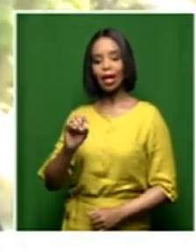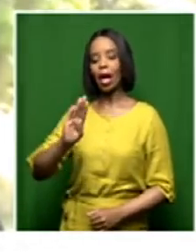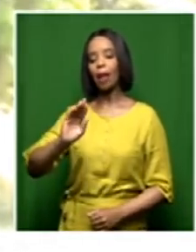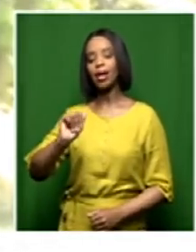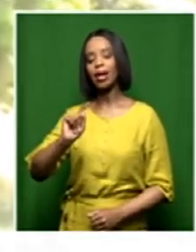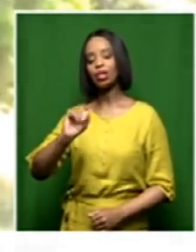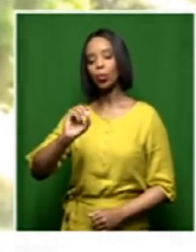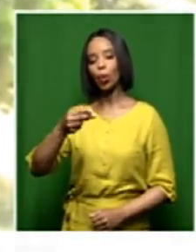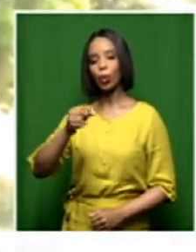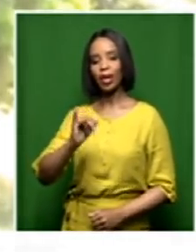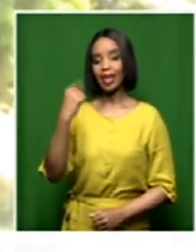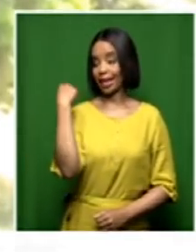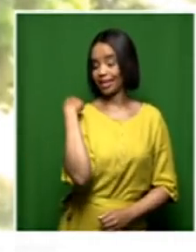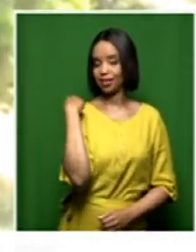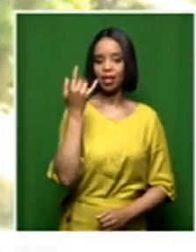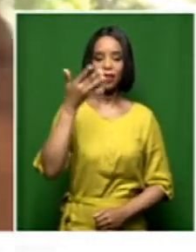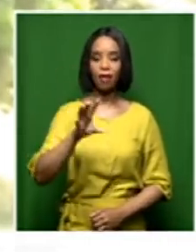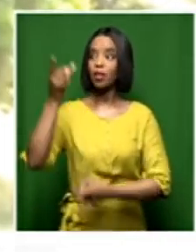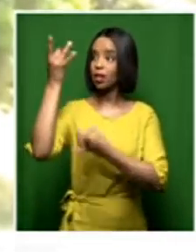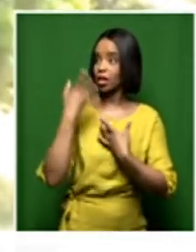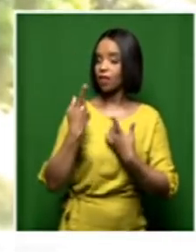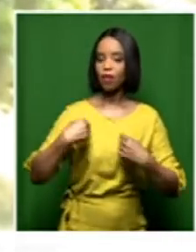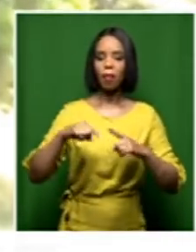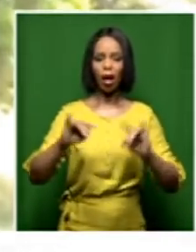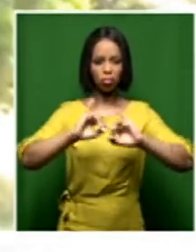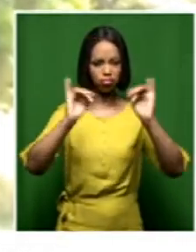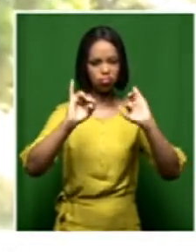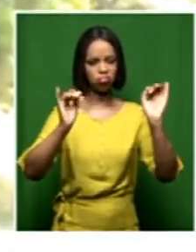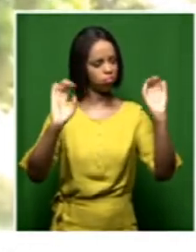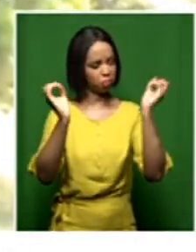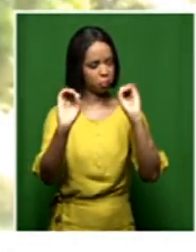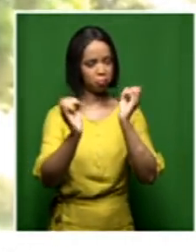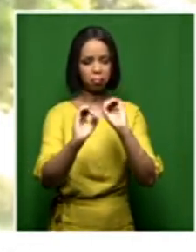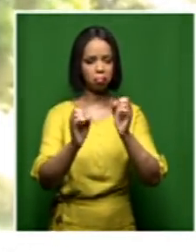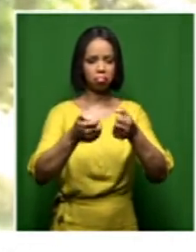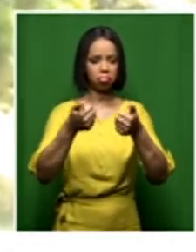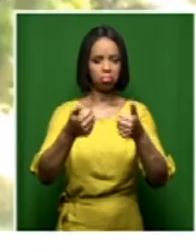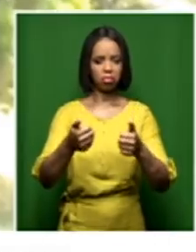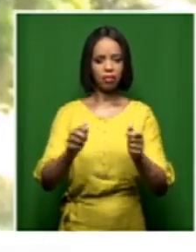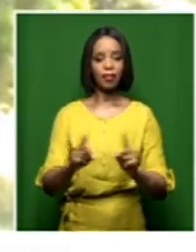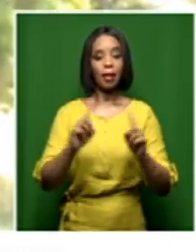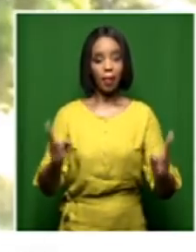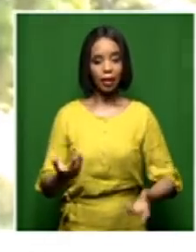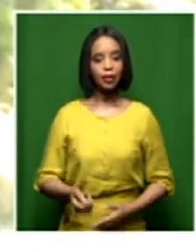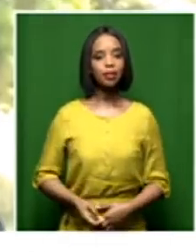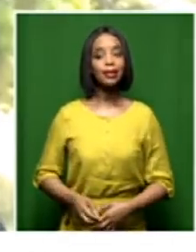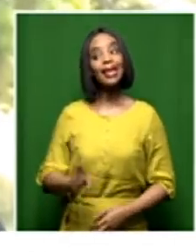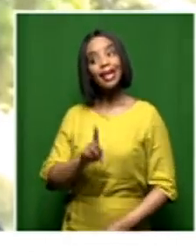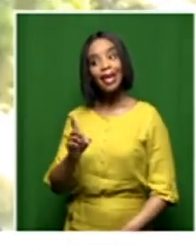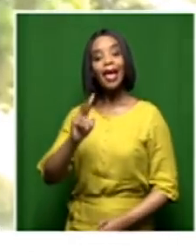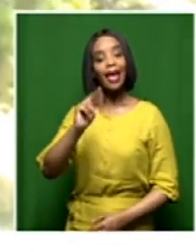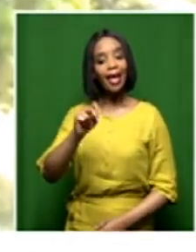no crisis in the NPA. Here it is, Sakina. The NPA